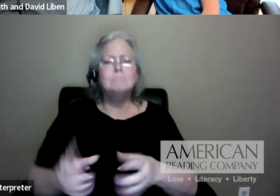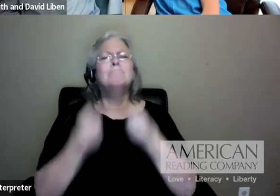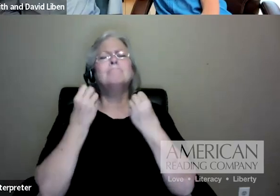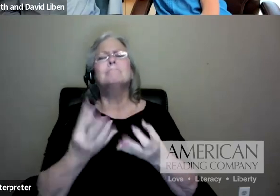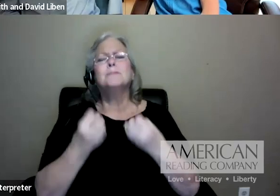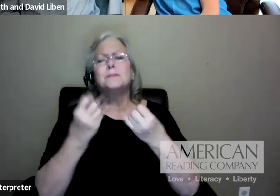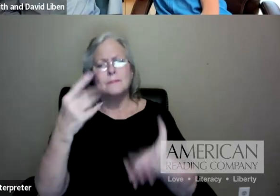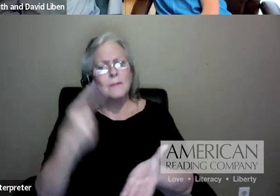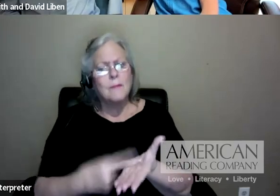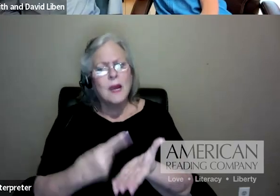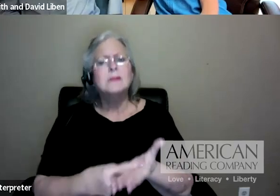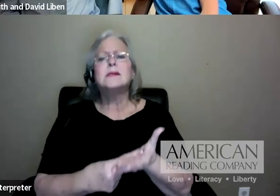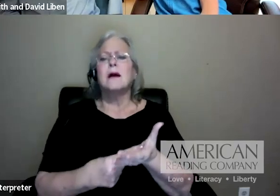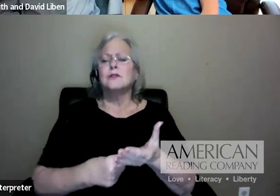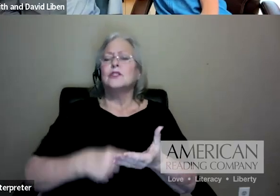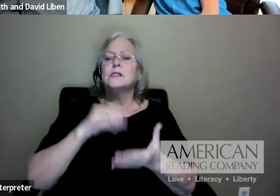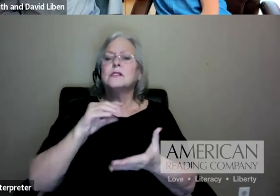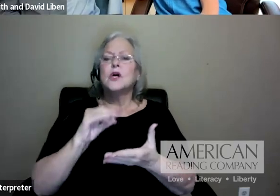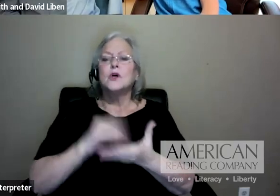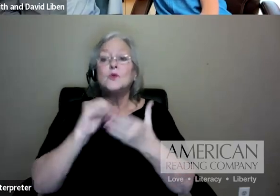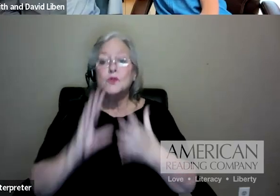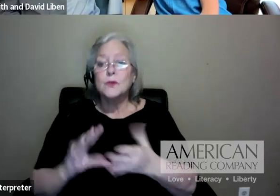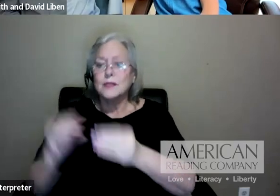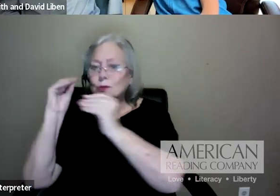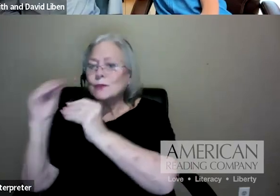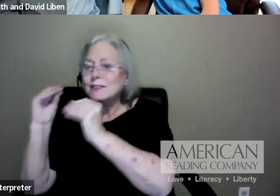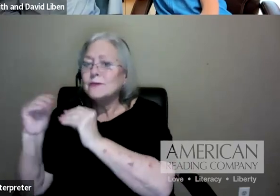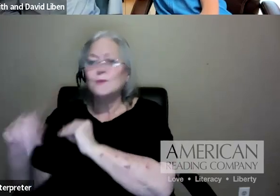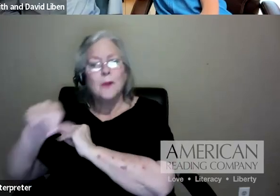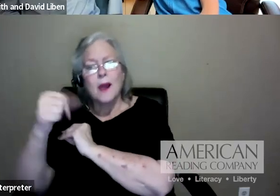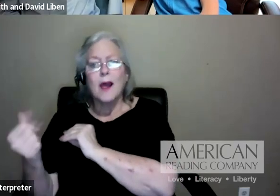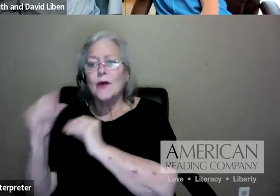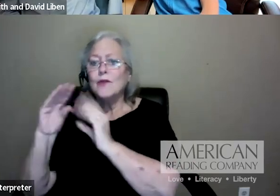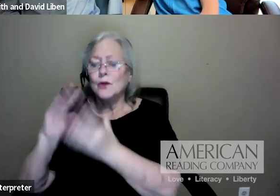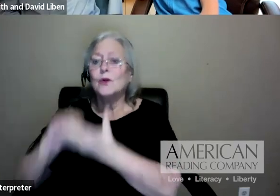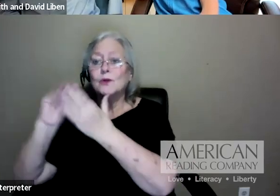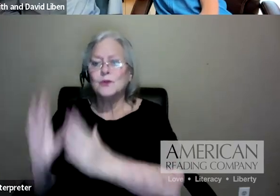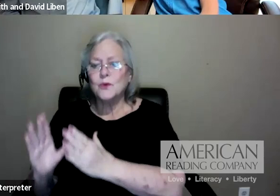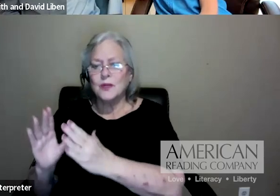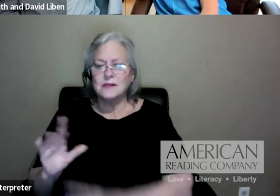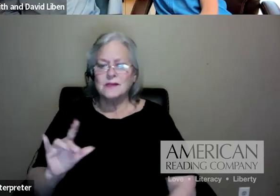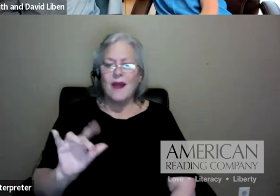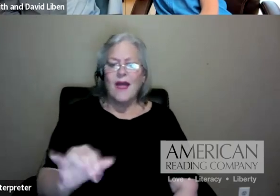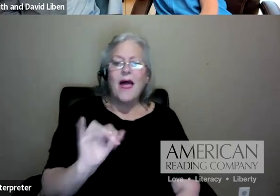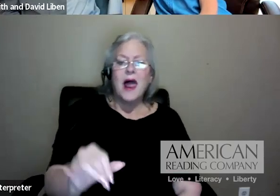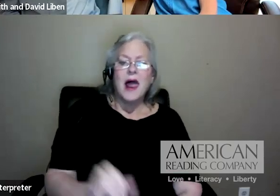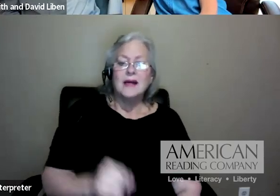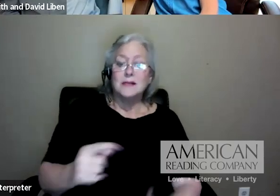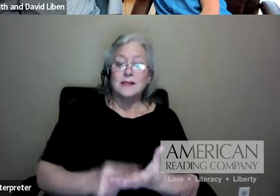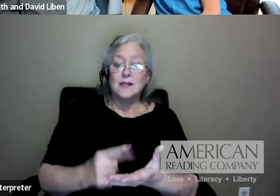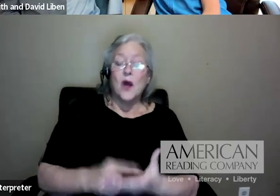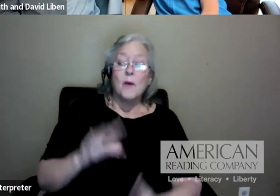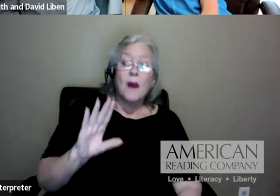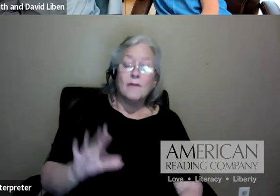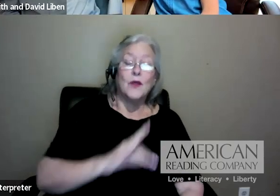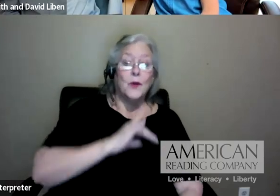sometimes teachers talk about some of their more struggling readers getting really excited because one, they know when they're